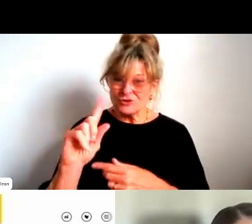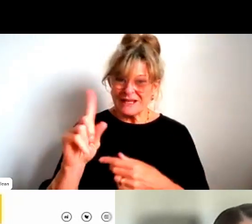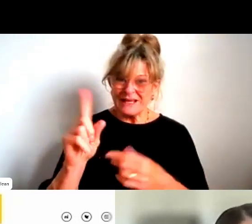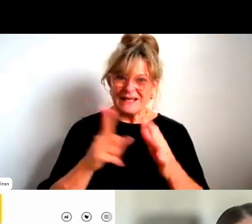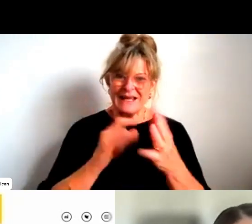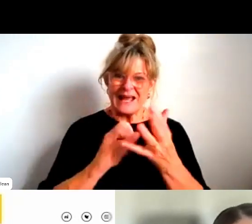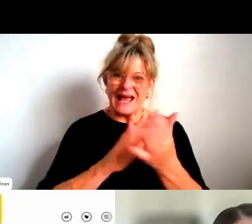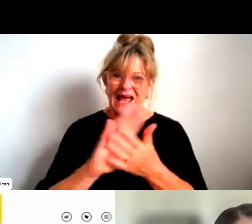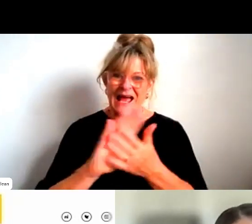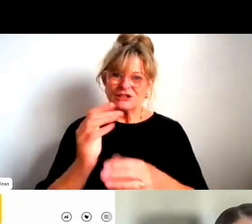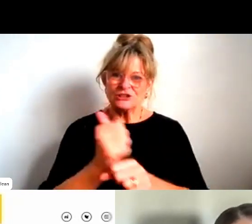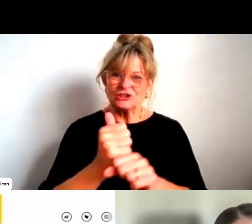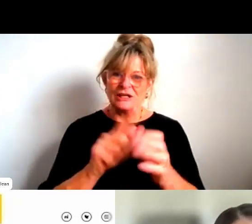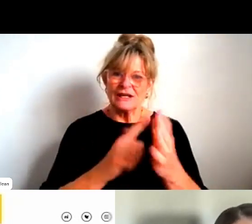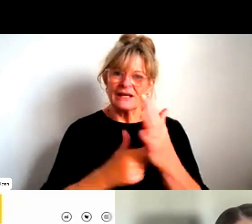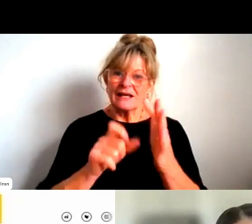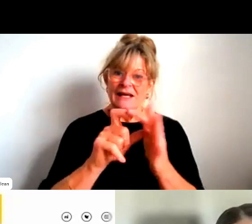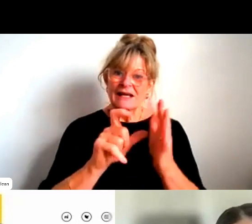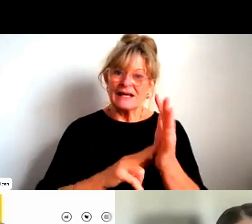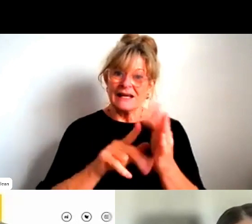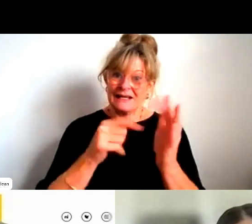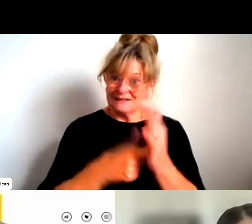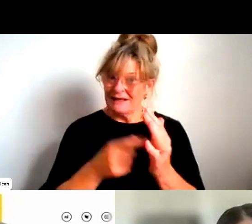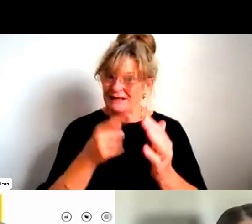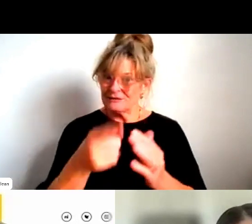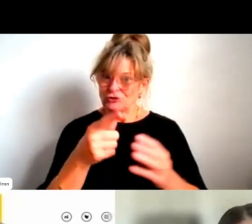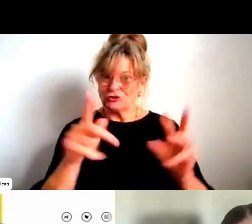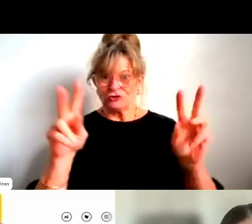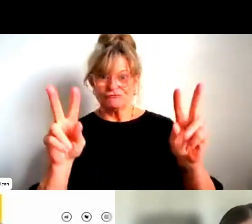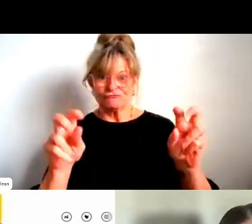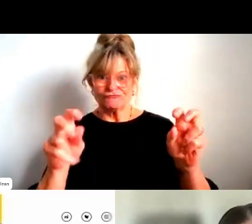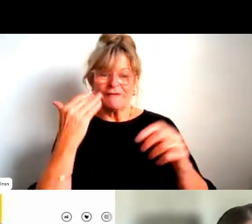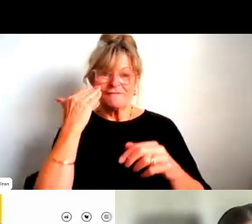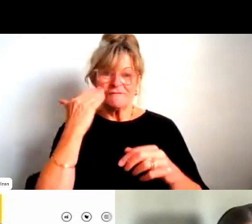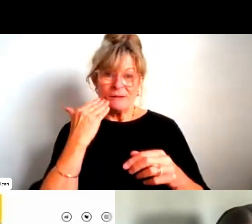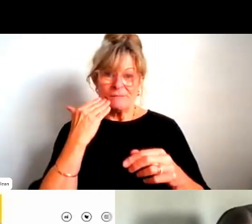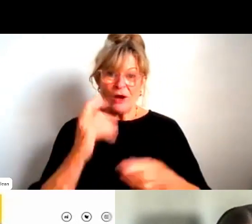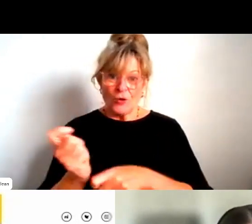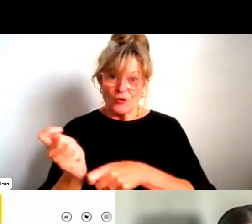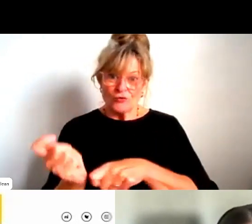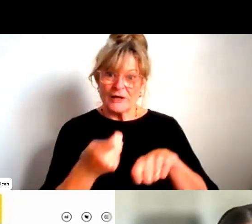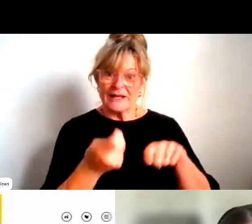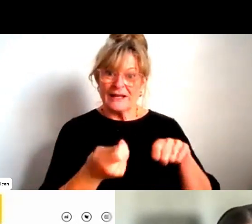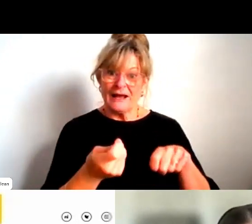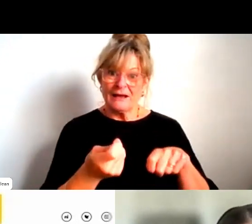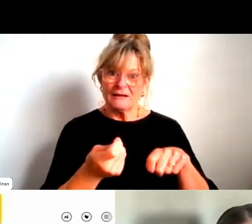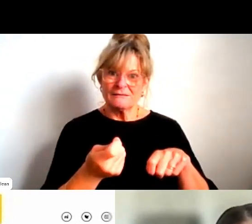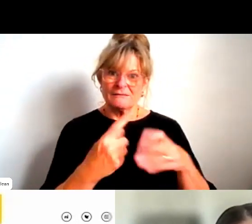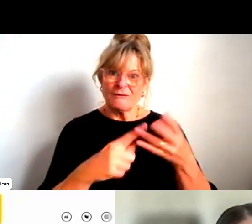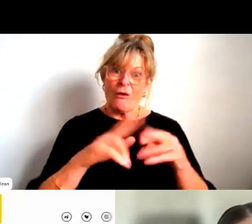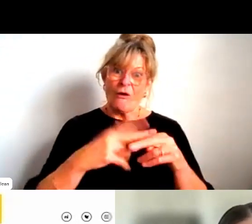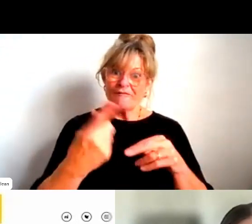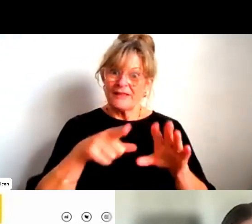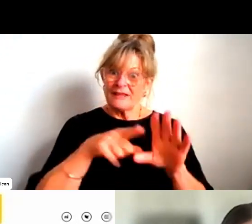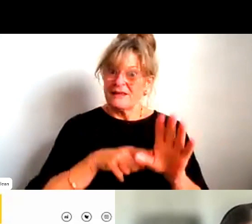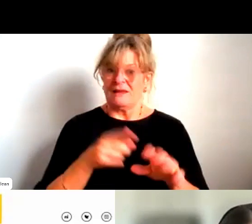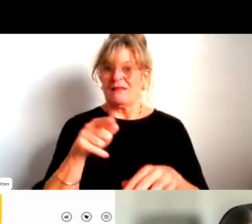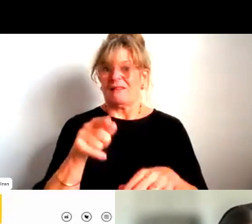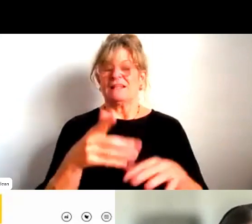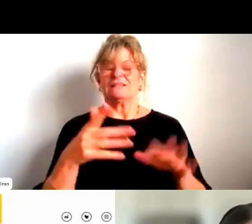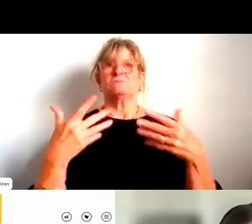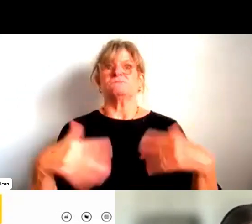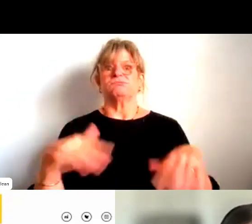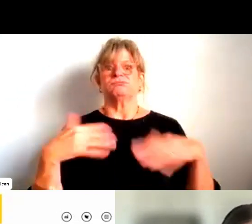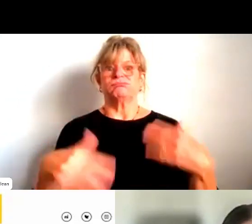being made female cricketer of, and maybe I have this title on, but one of the cricketers of the year, which is amazing. Talking